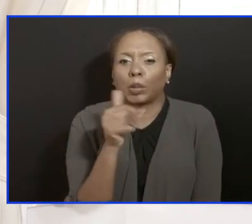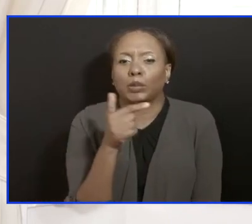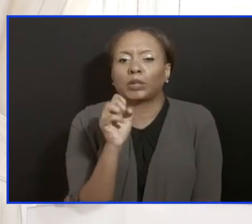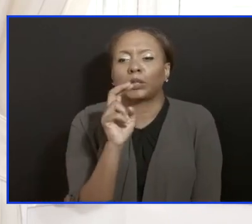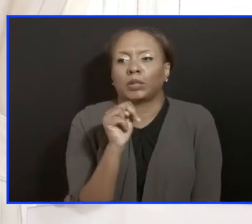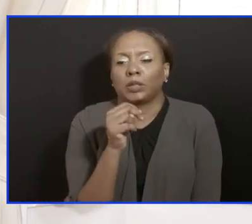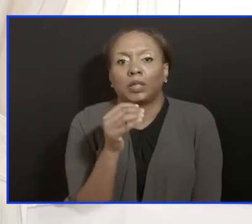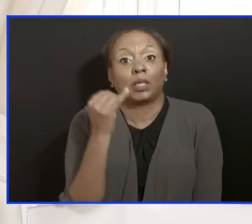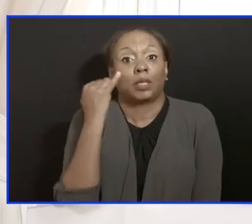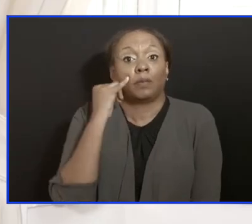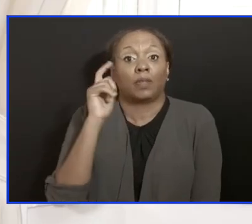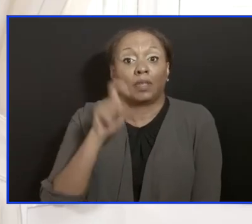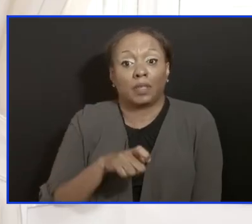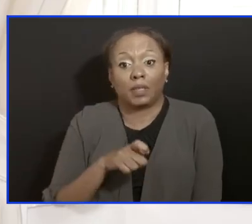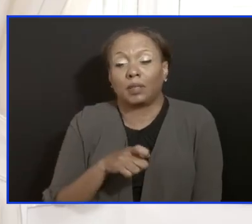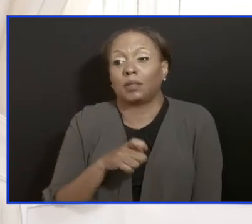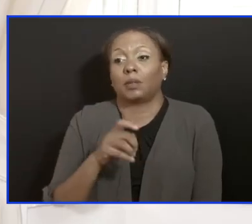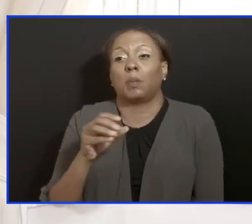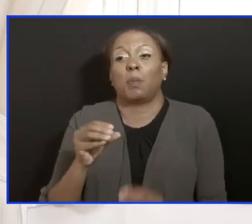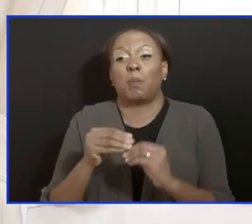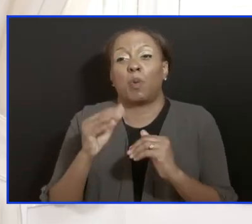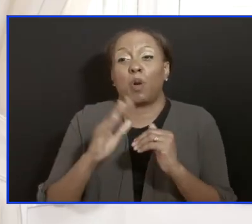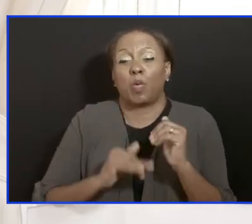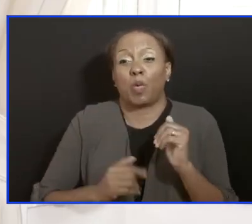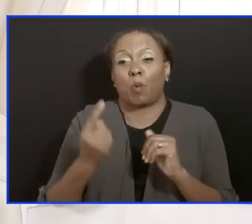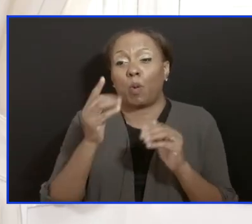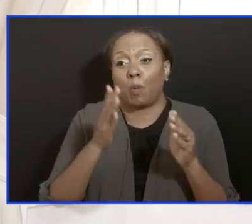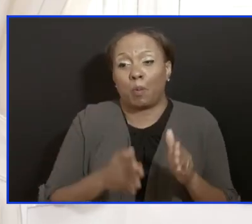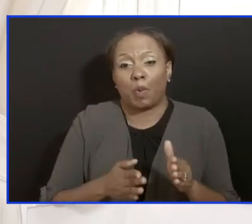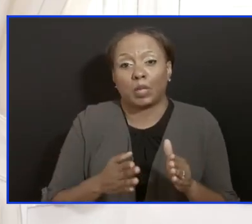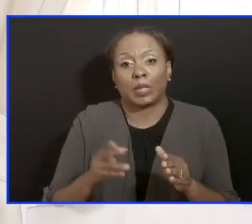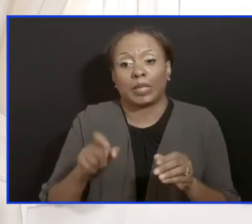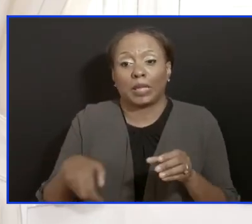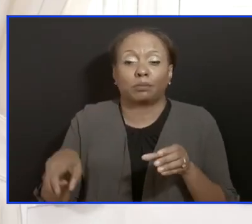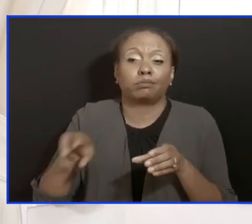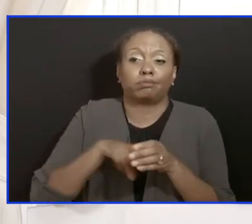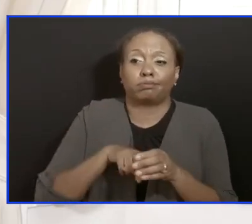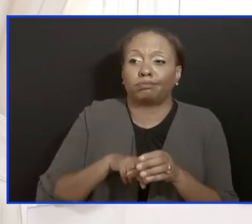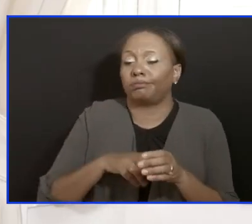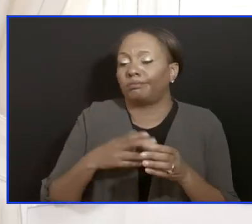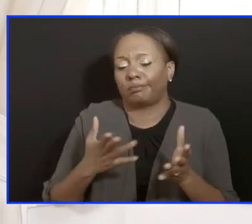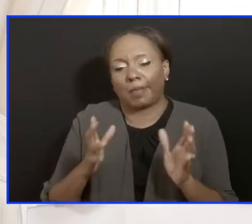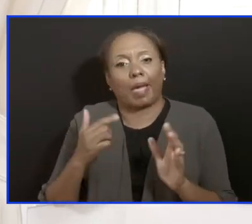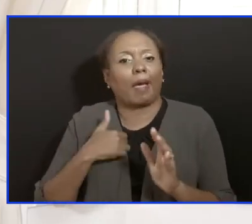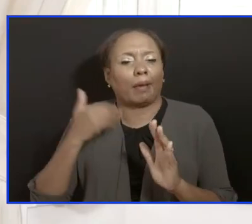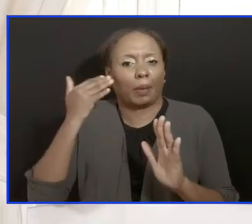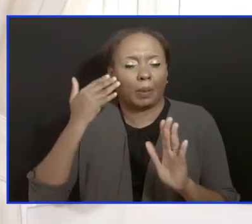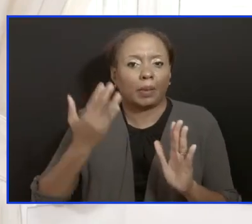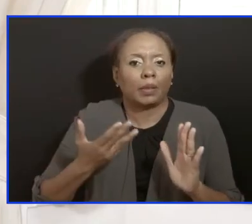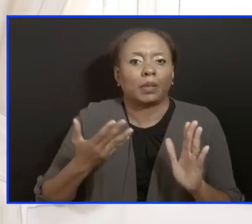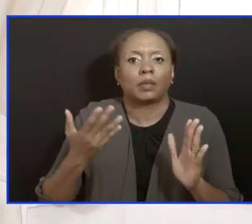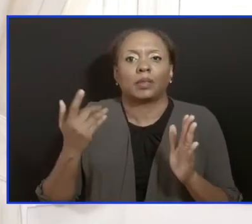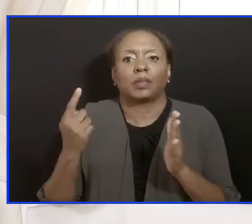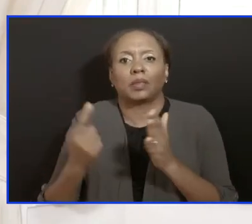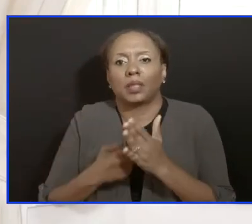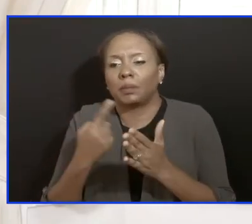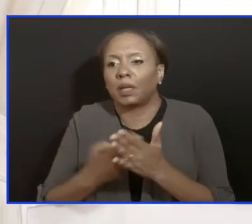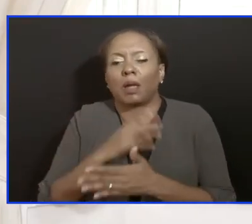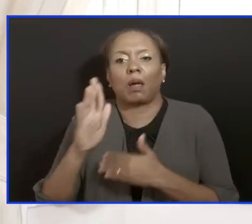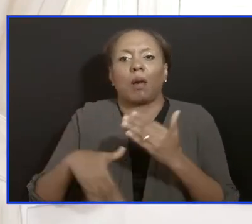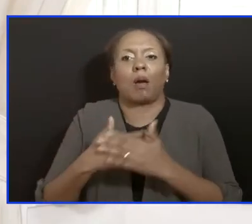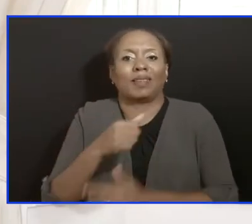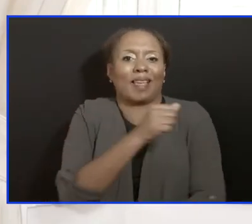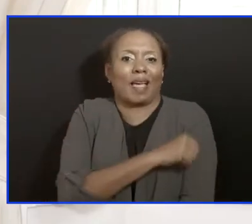person. know a lot of persons can bear witness to the fact that sometimes we may not always have all of the ambulance